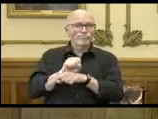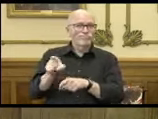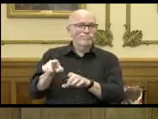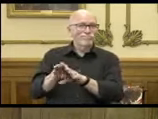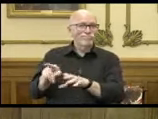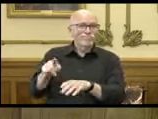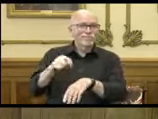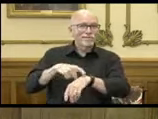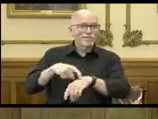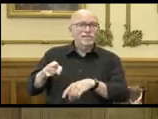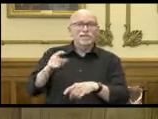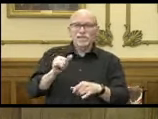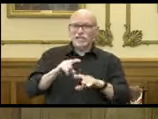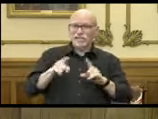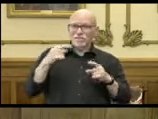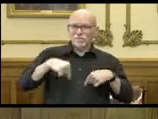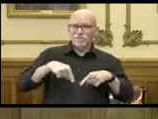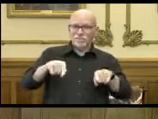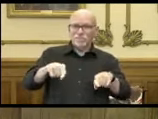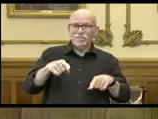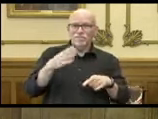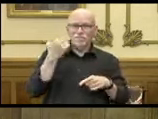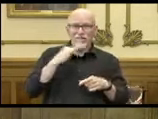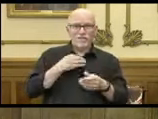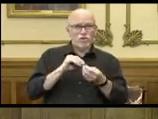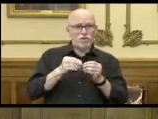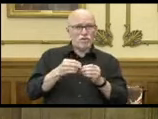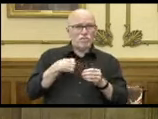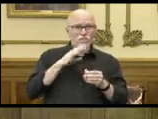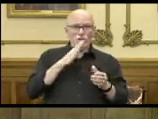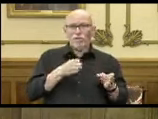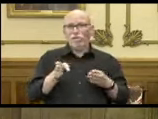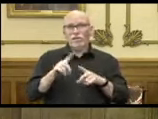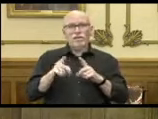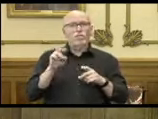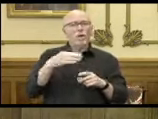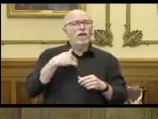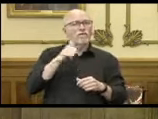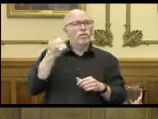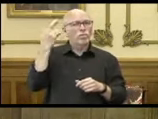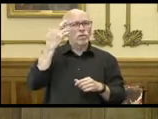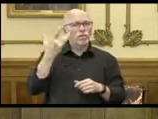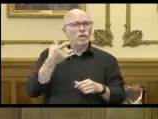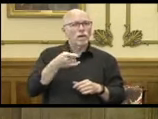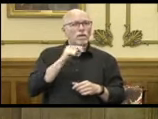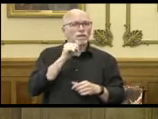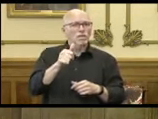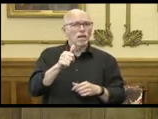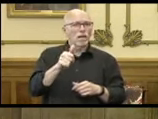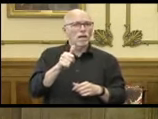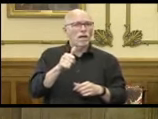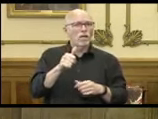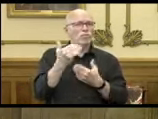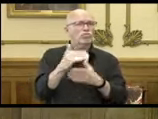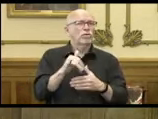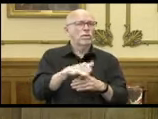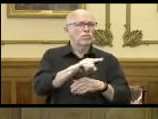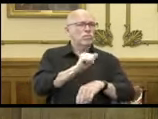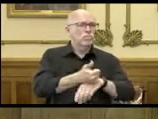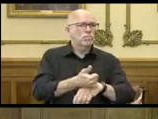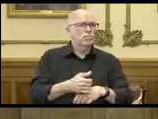Is that difference in the positivity rate enough for us to go a different route or is there another reason why that's not a restriction we're reimposing?